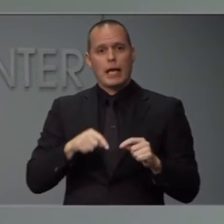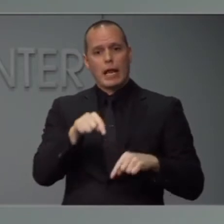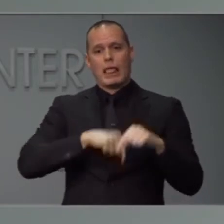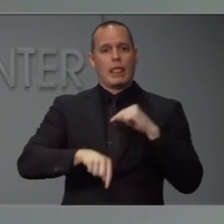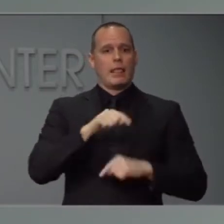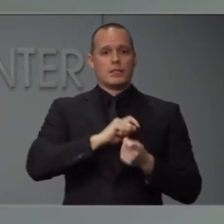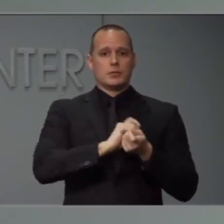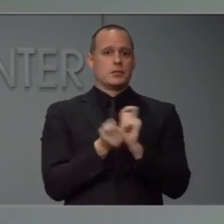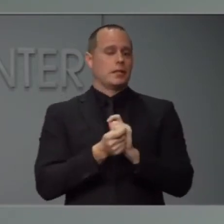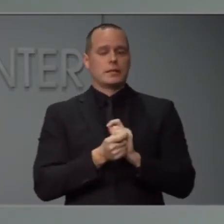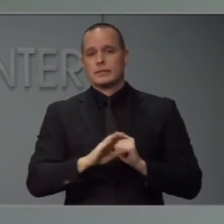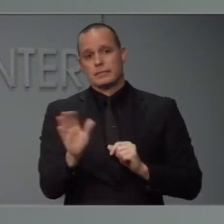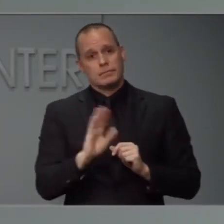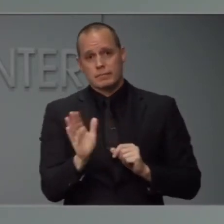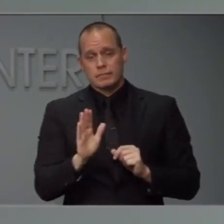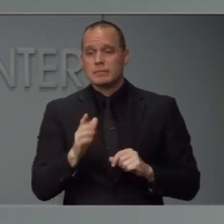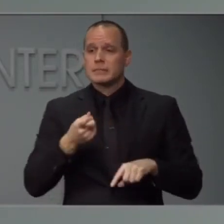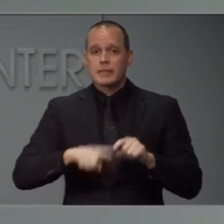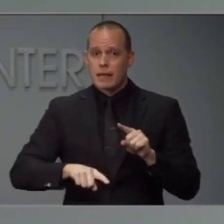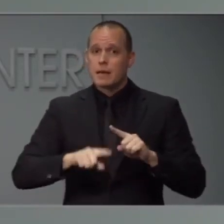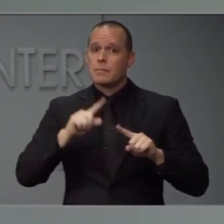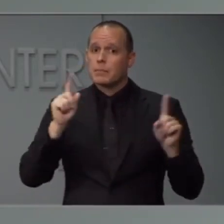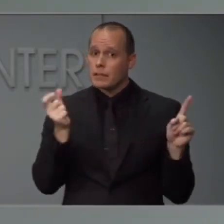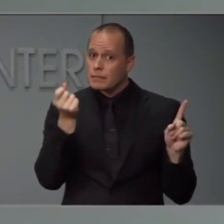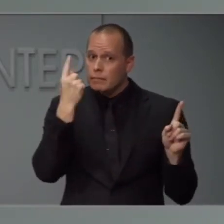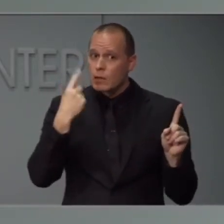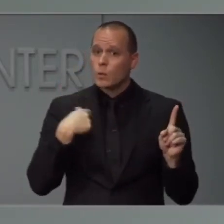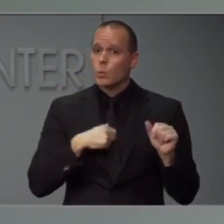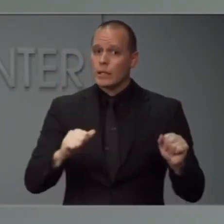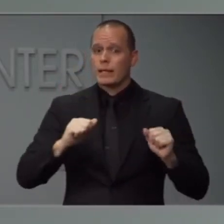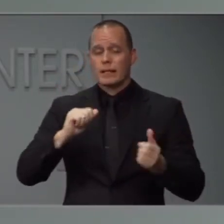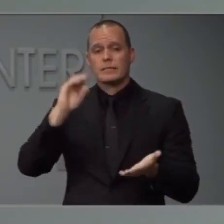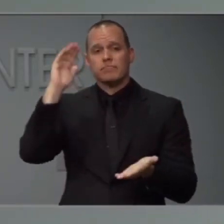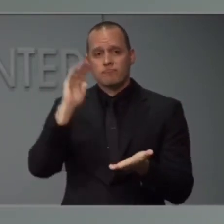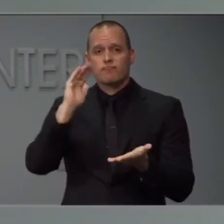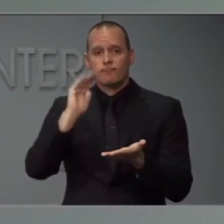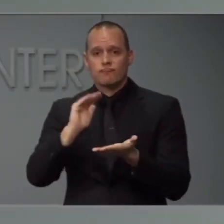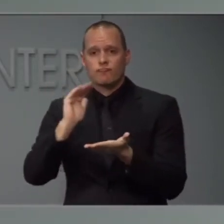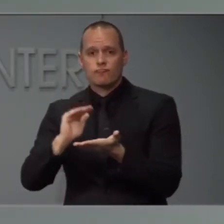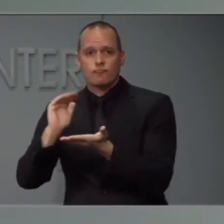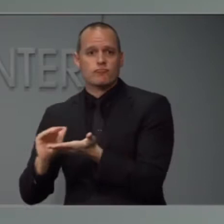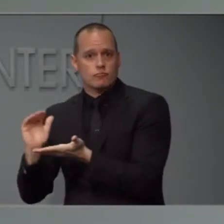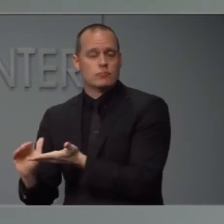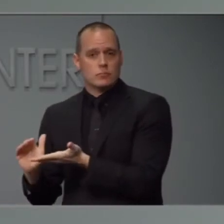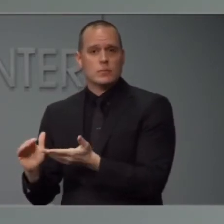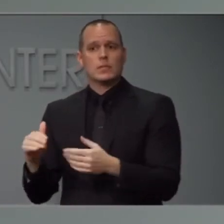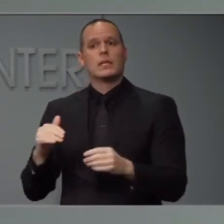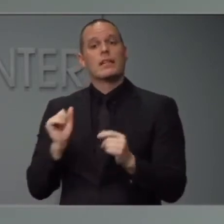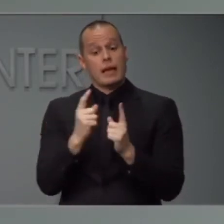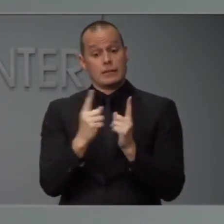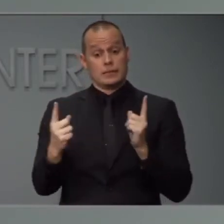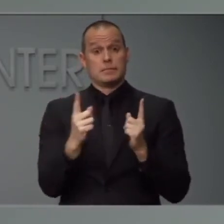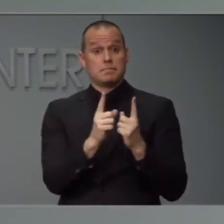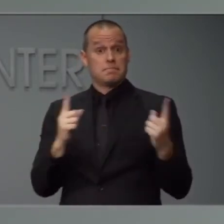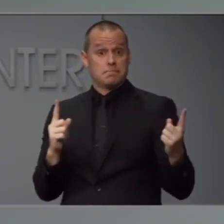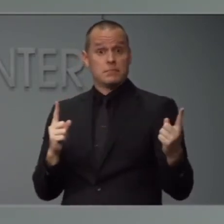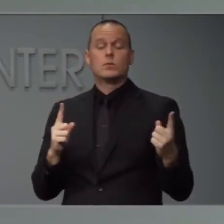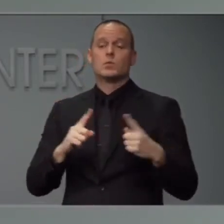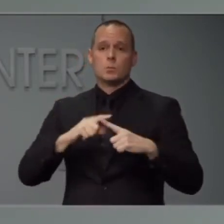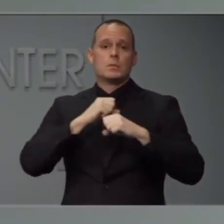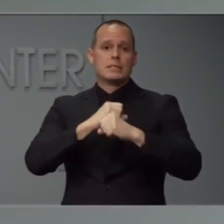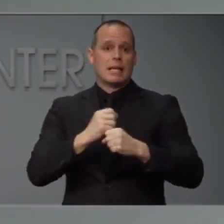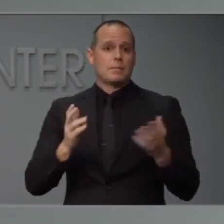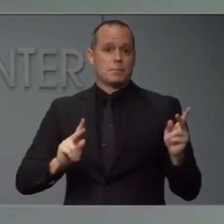can do is slow the spread and we will continue to do these social distancing measures to protect people here in North Carolina.